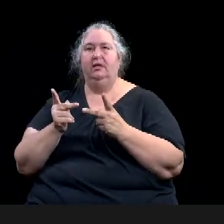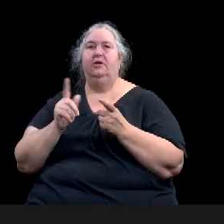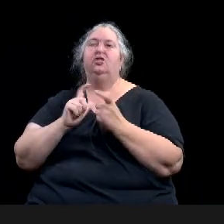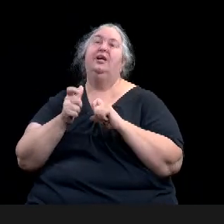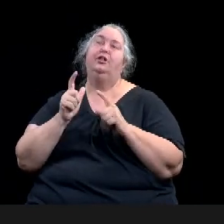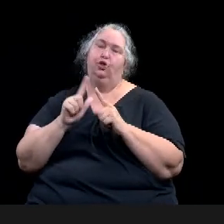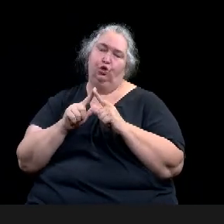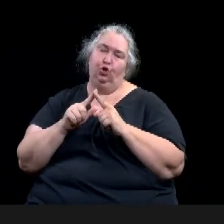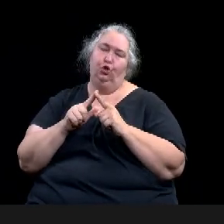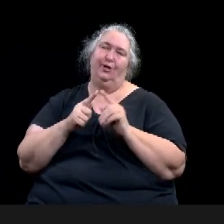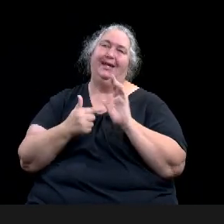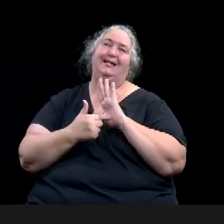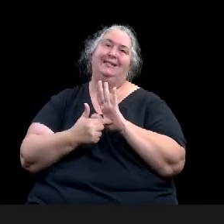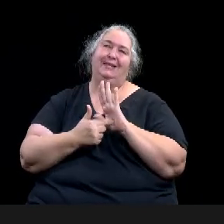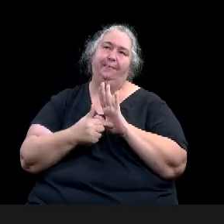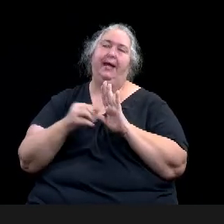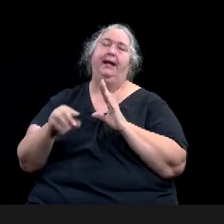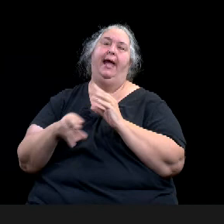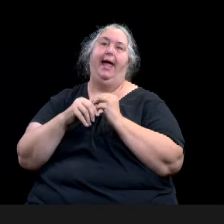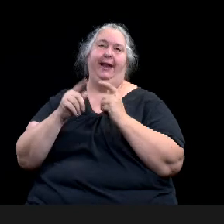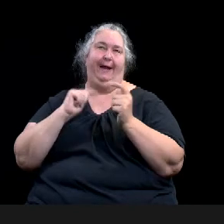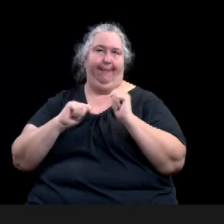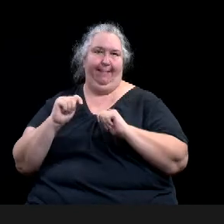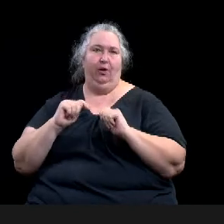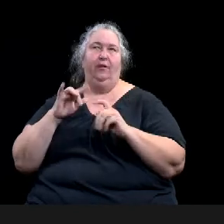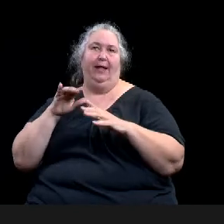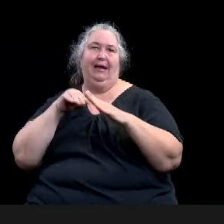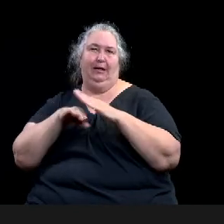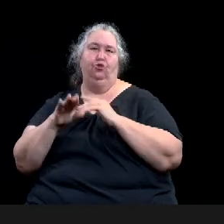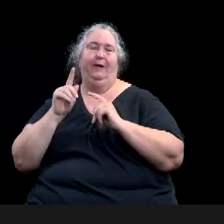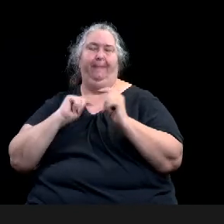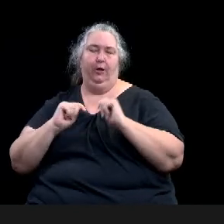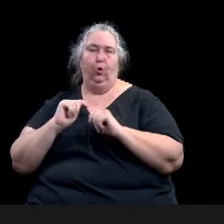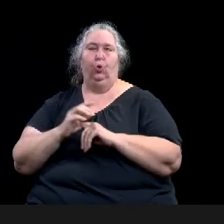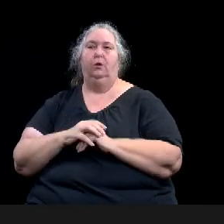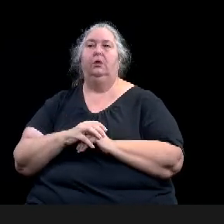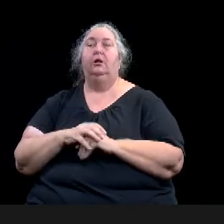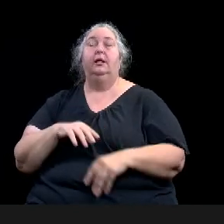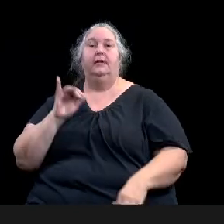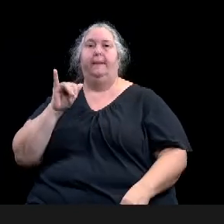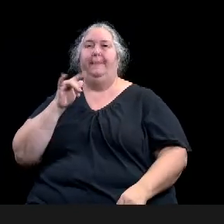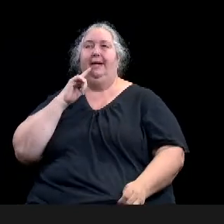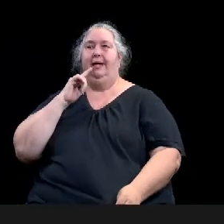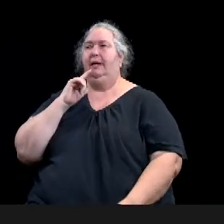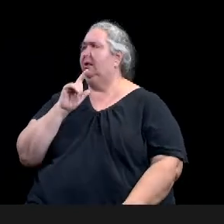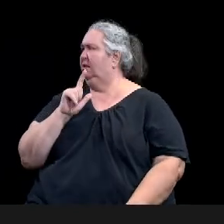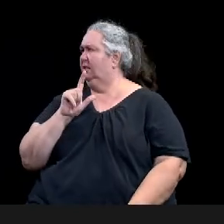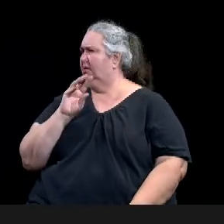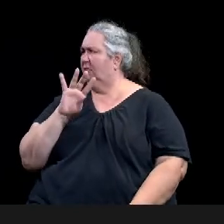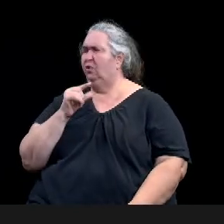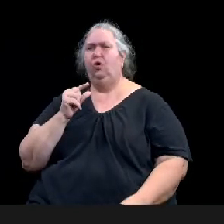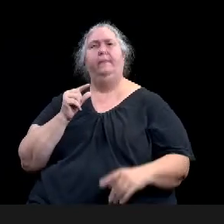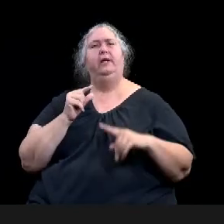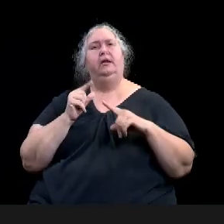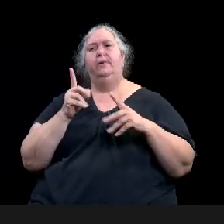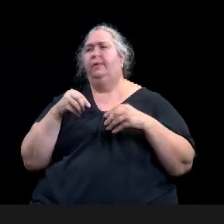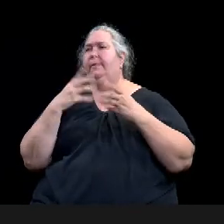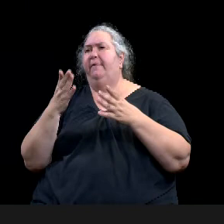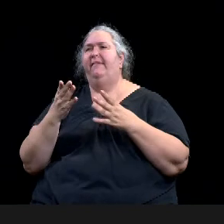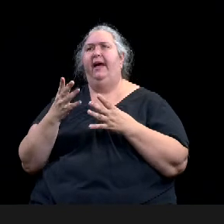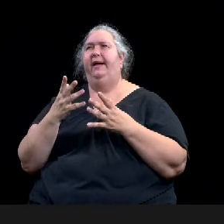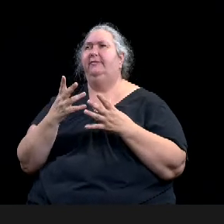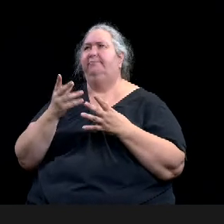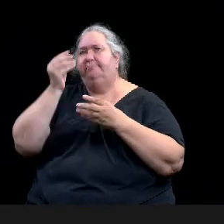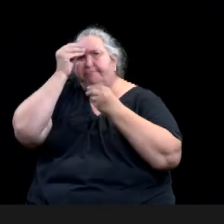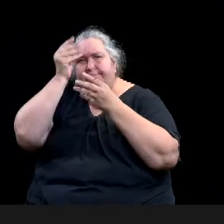could, uh, provide content, uh, rental space, but actually giving over more space of the museum